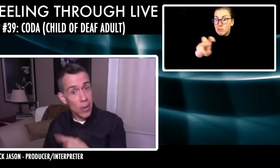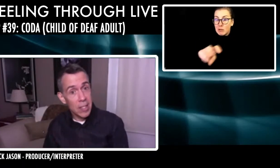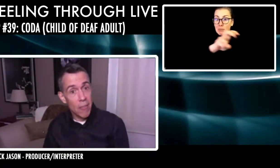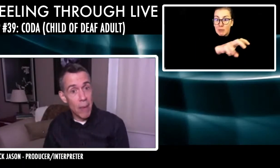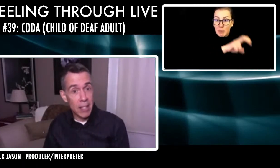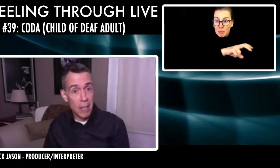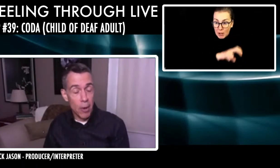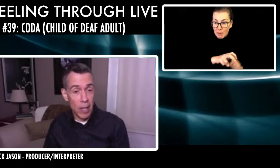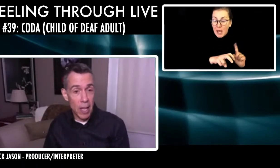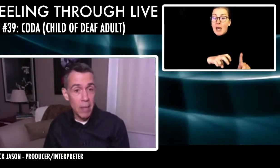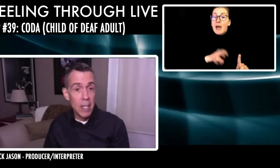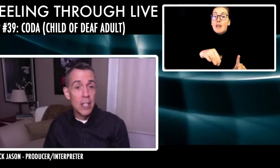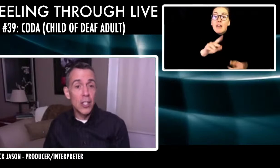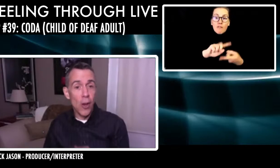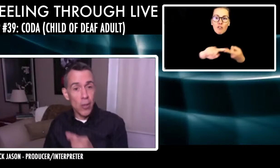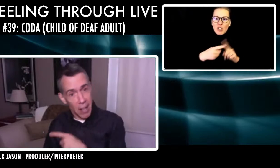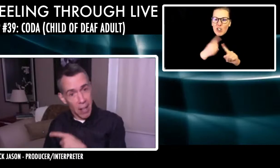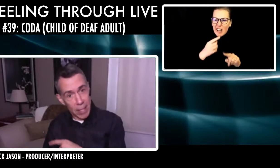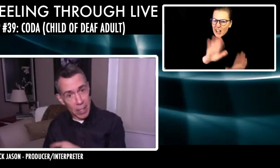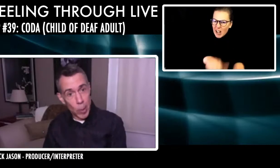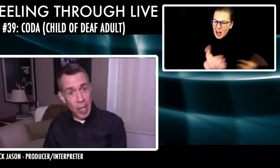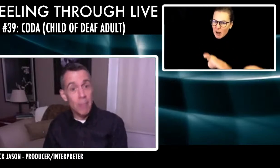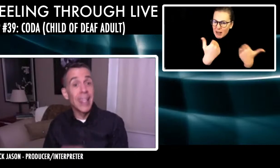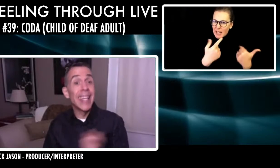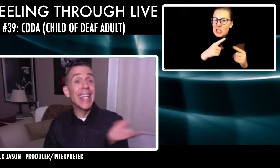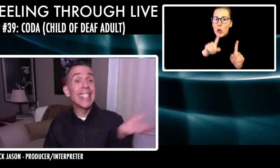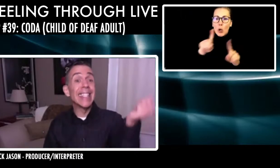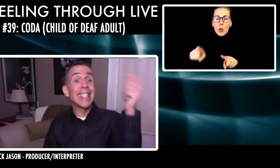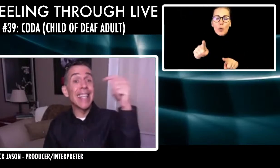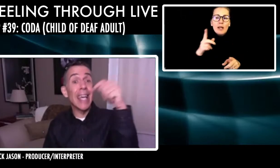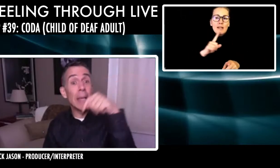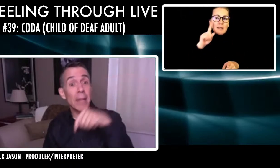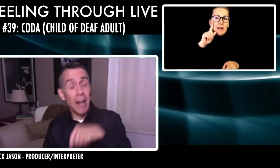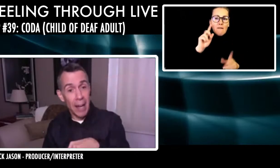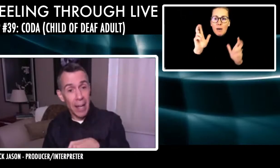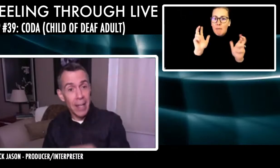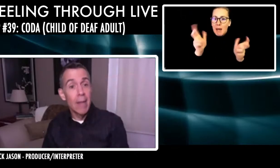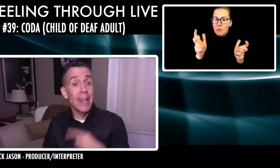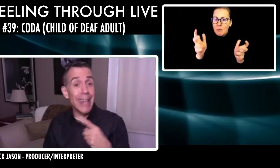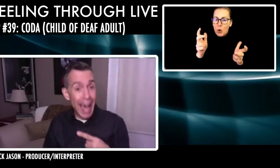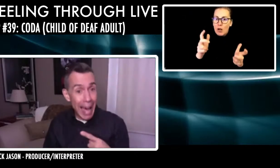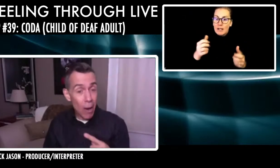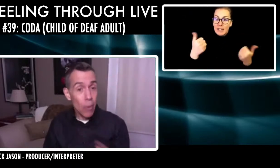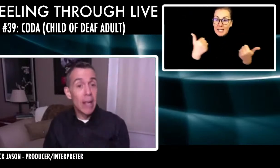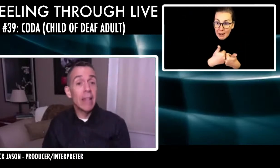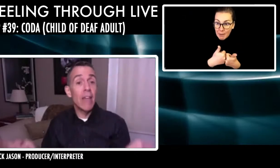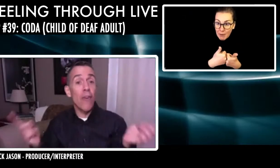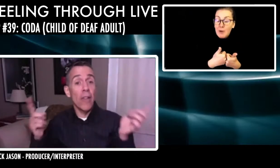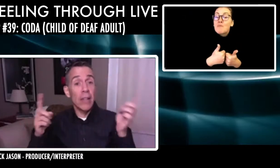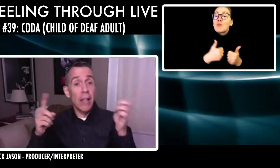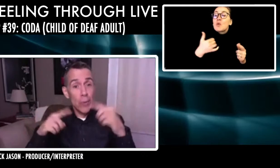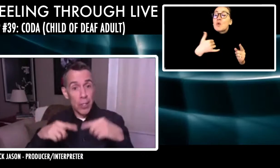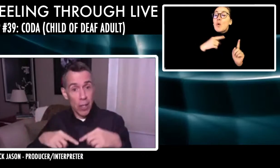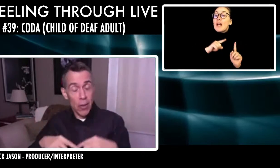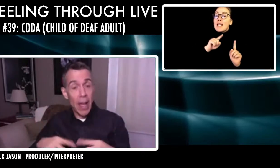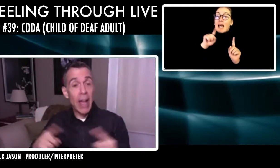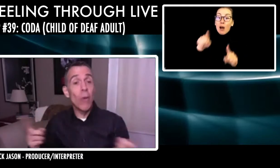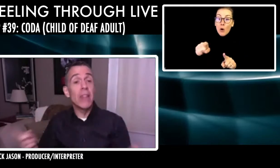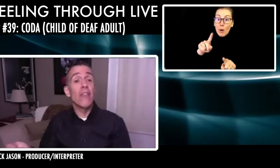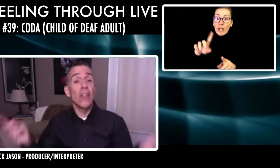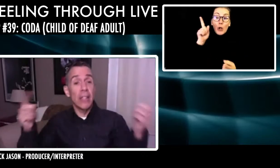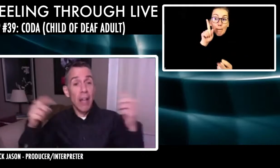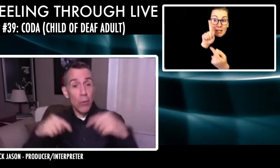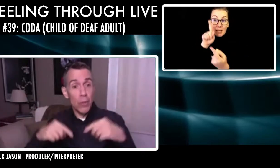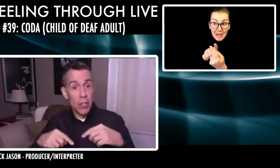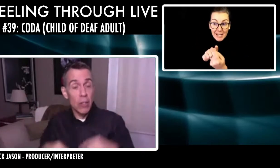Let's go to this deaf basketball game. She goes to the deaf basketball game. It's the same guy. But now they fall in love with each other. And